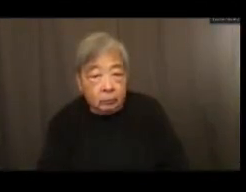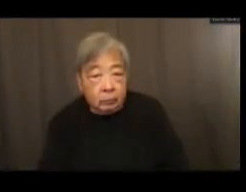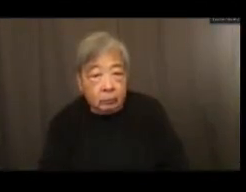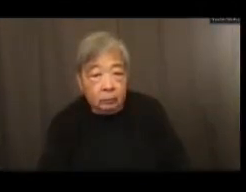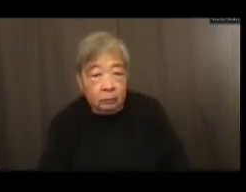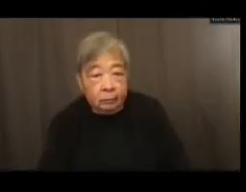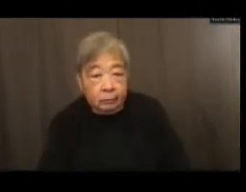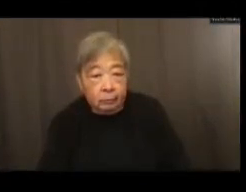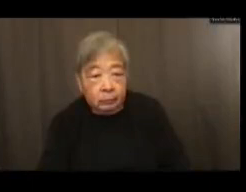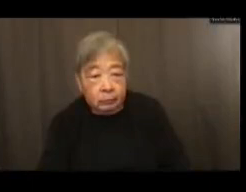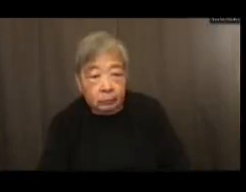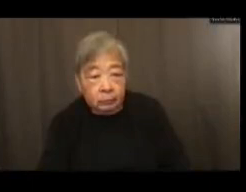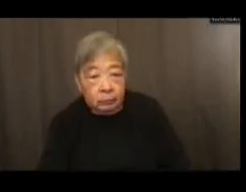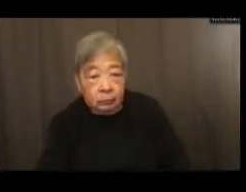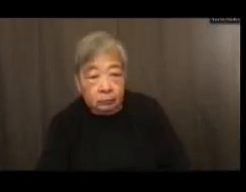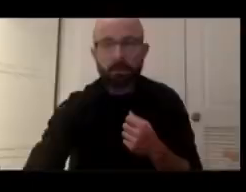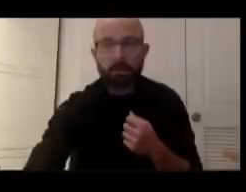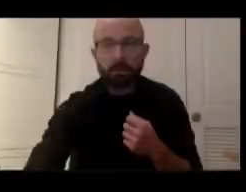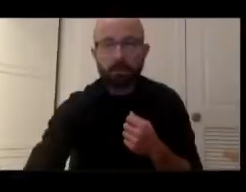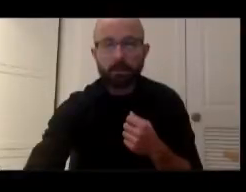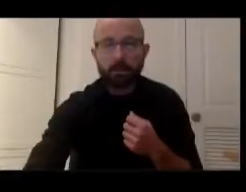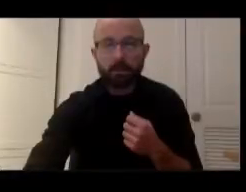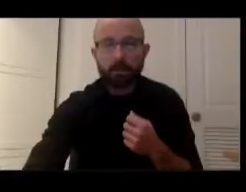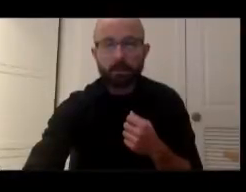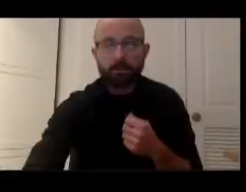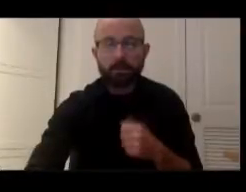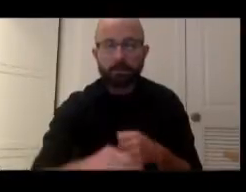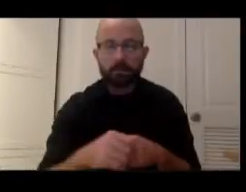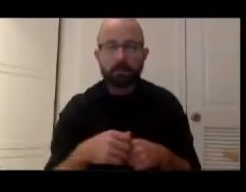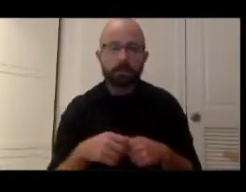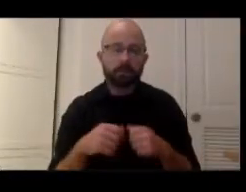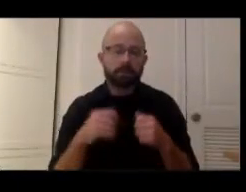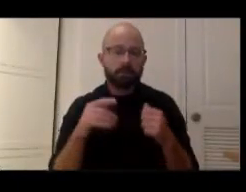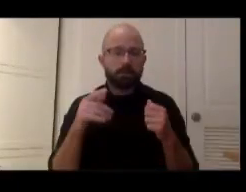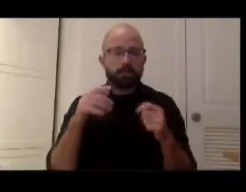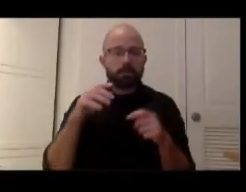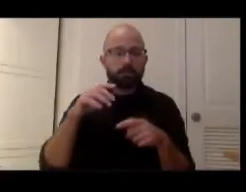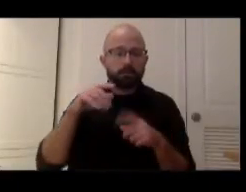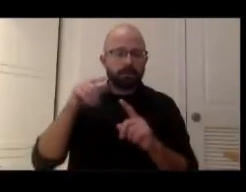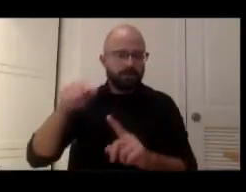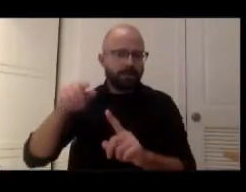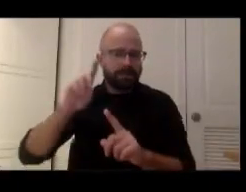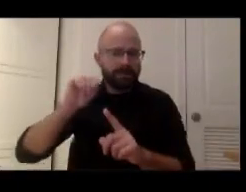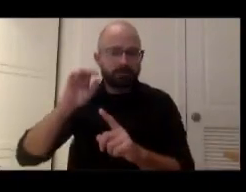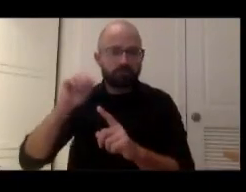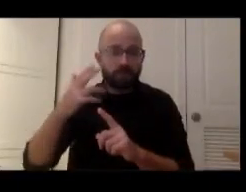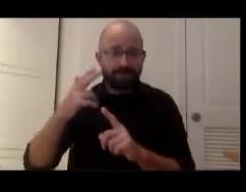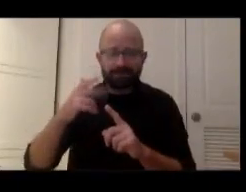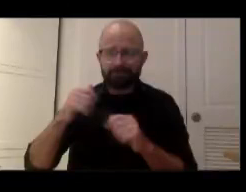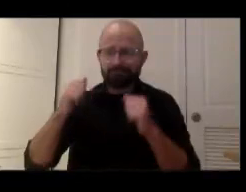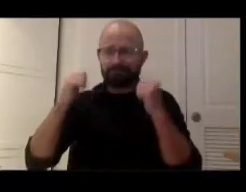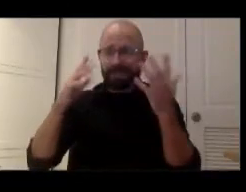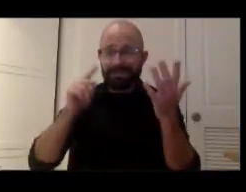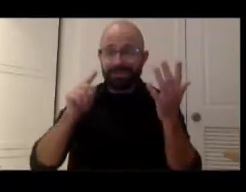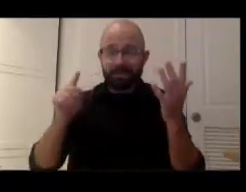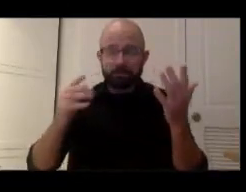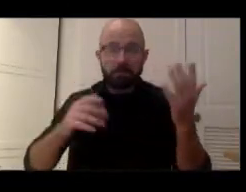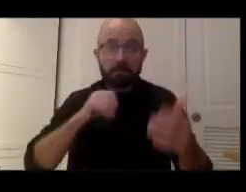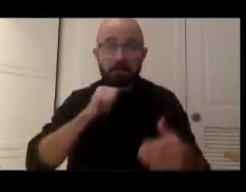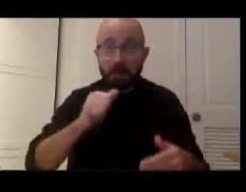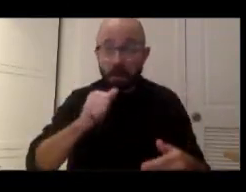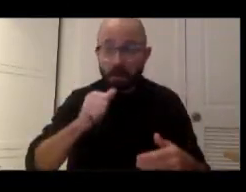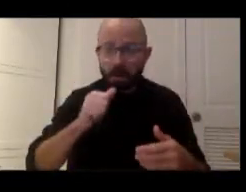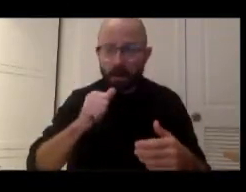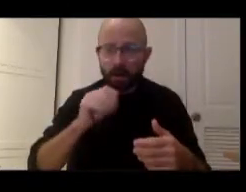Not all of them are involved or even interested in what we might call social justice work. That still leaves not only dozens, thousands.